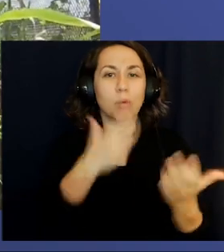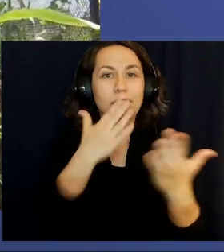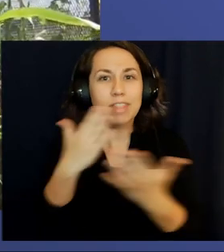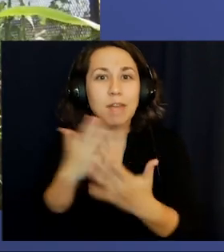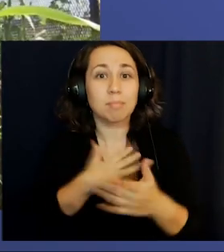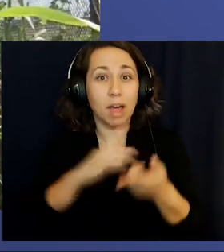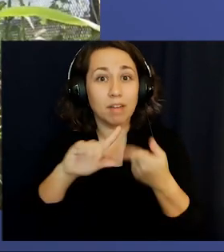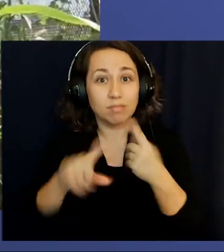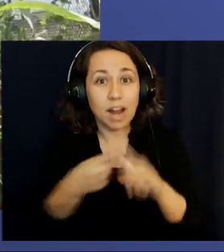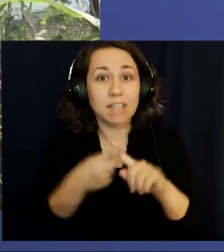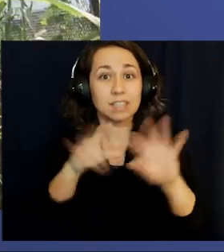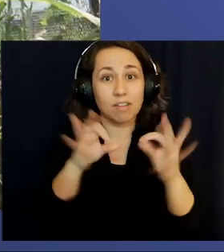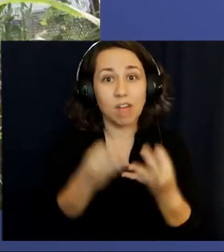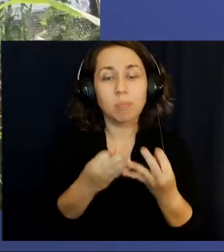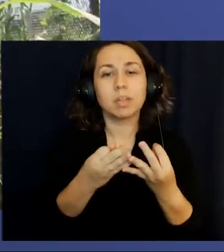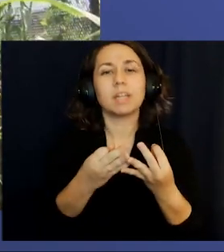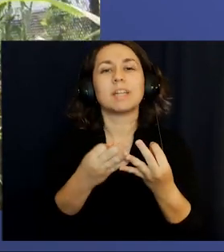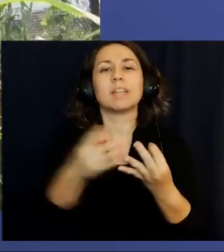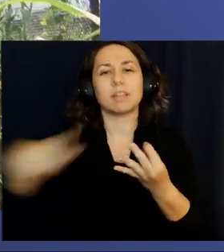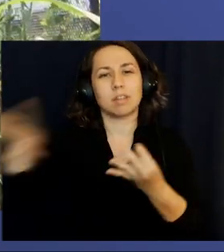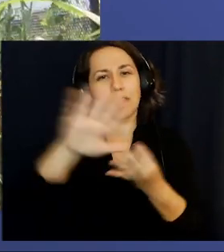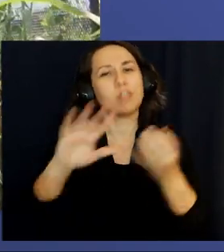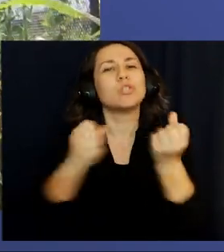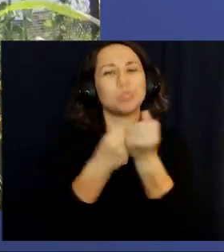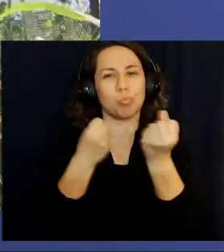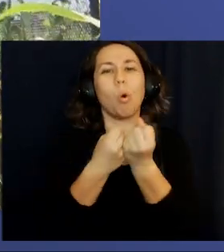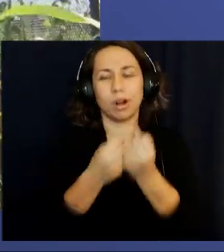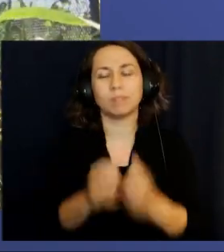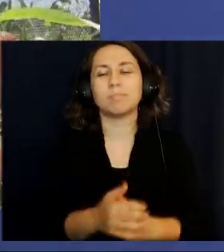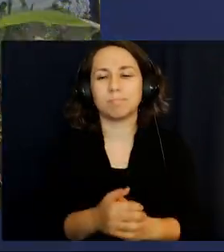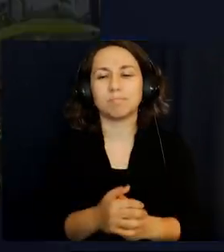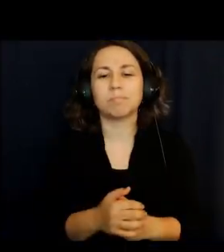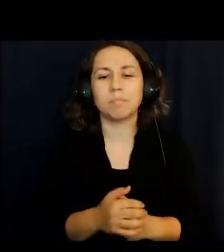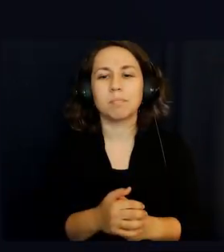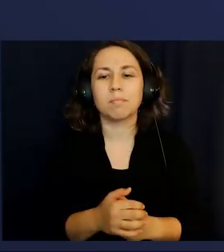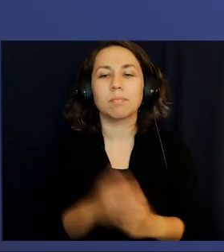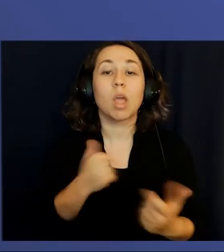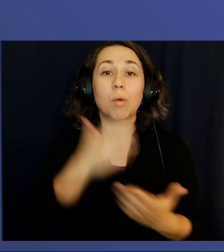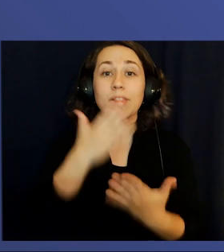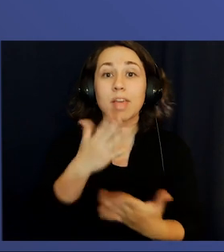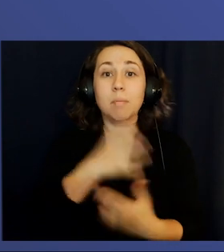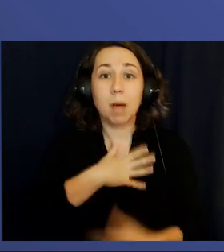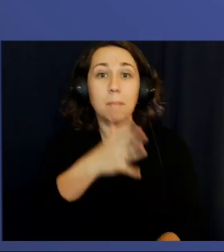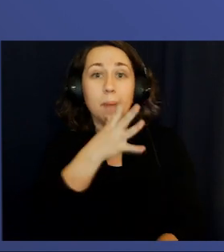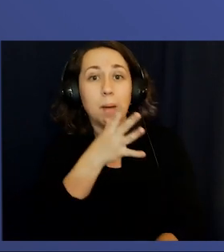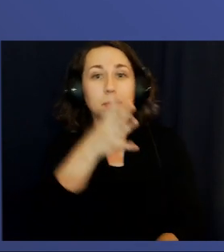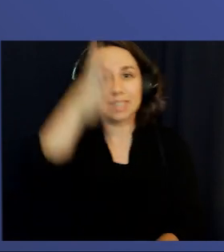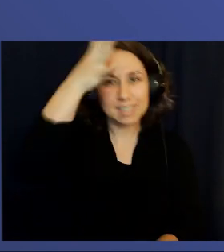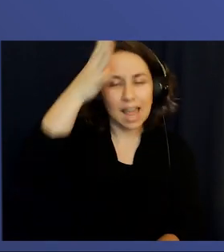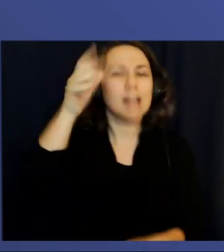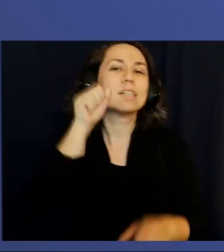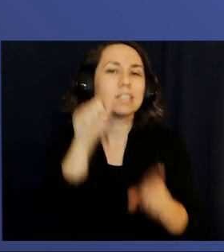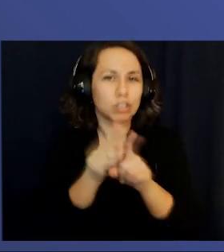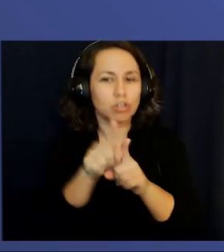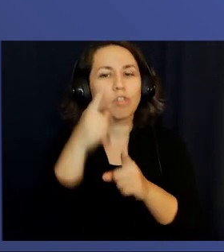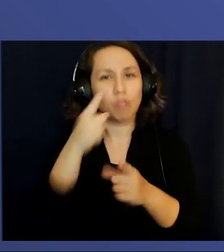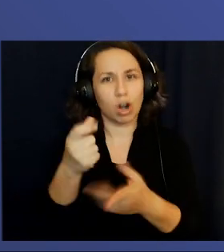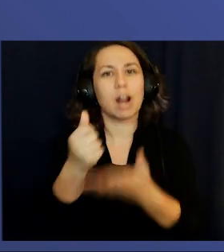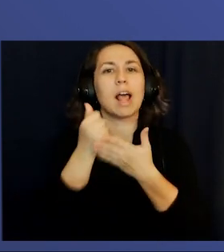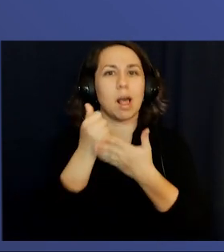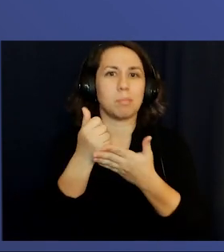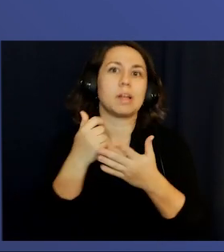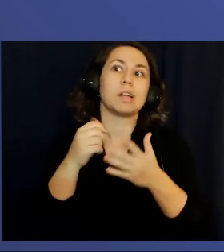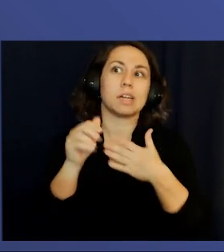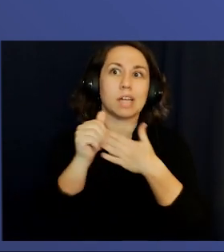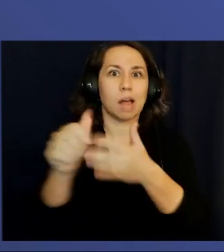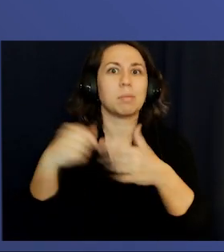want to thank my friends and my family for the support that they have given me. I want to thank my mom, my dad, and my sister for helping